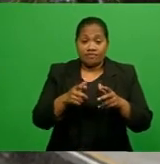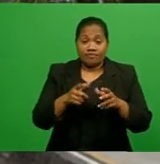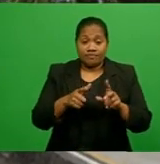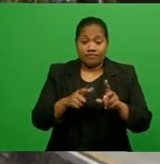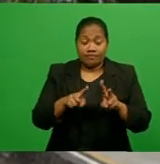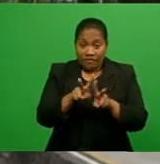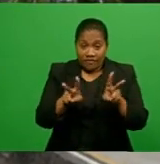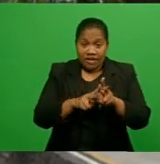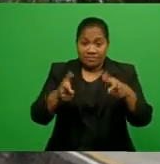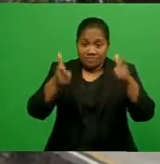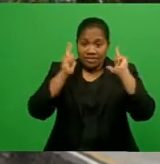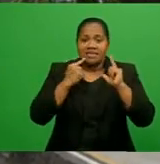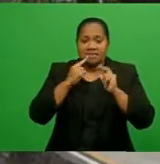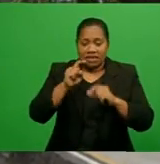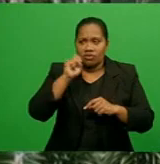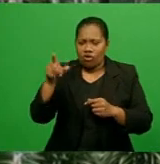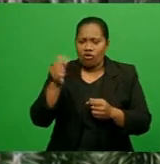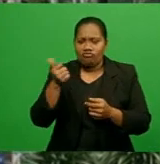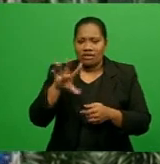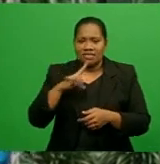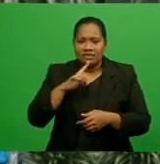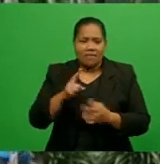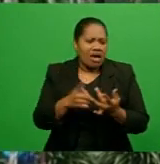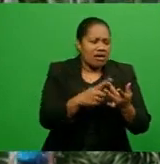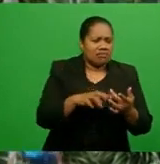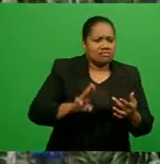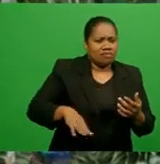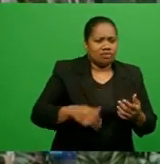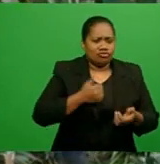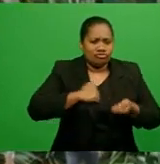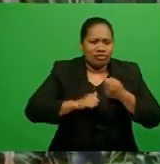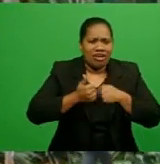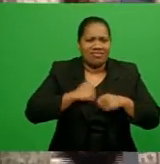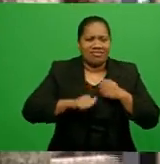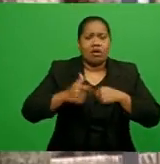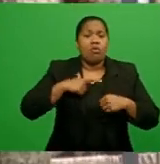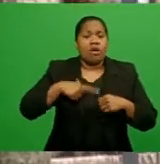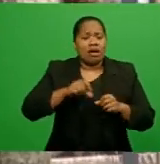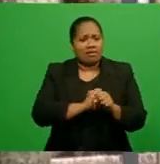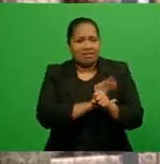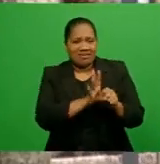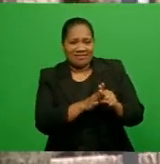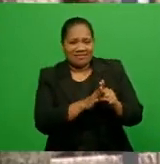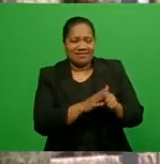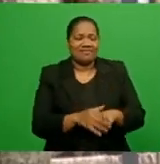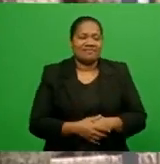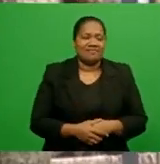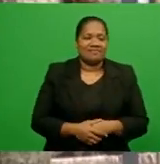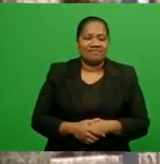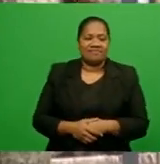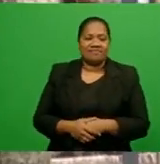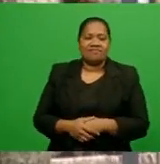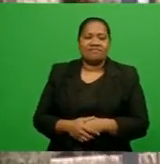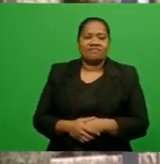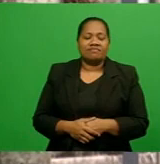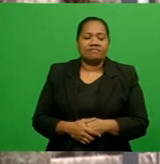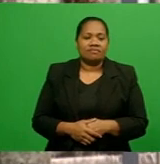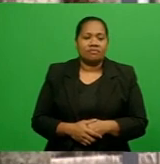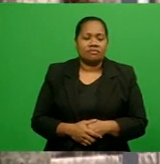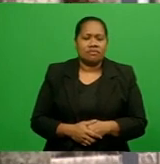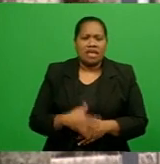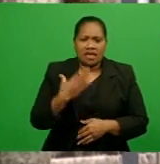member governments struggled to provide their committed grants due to COVID-19. There was a reduction in the overall grant of